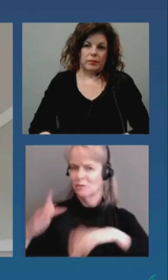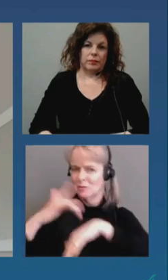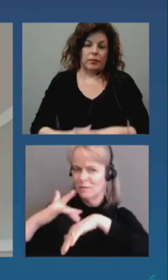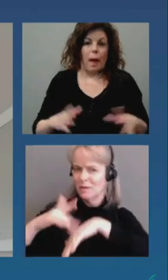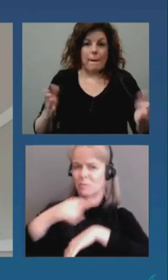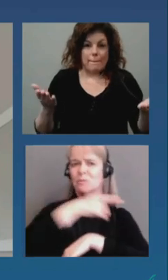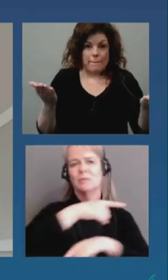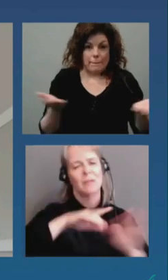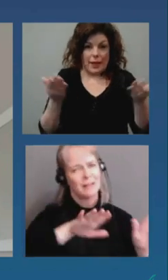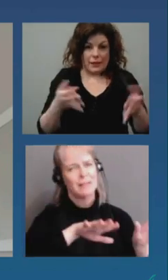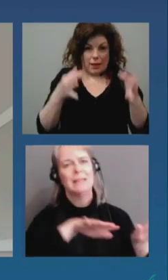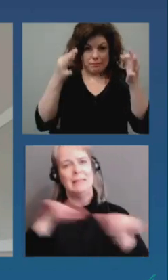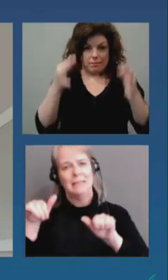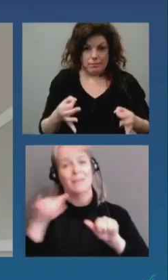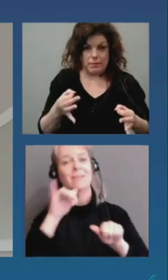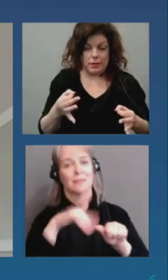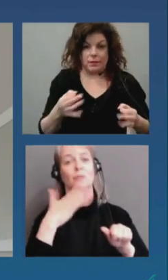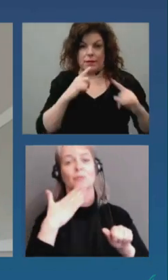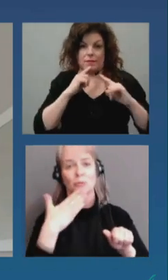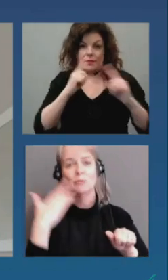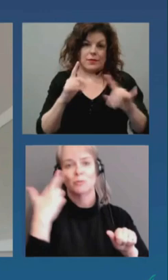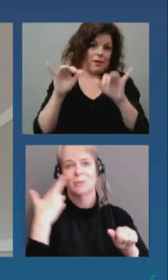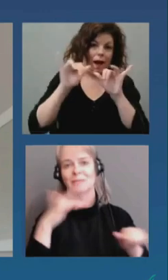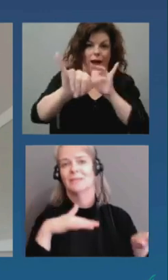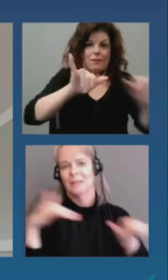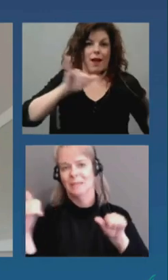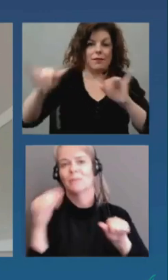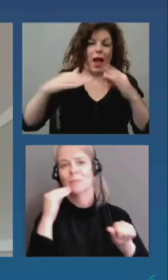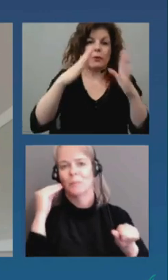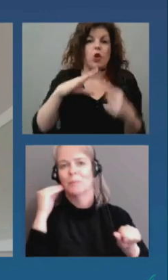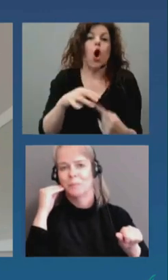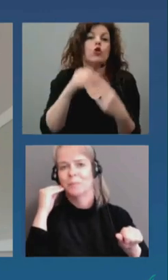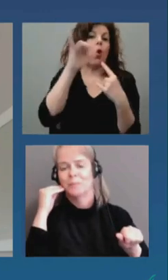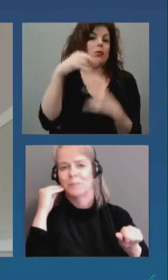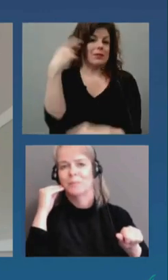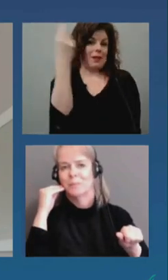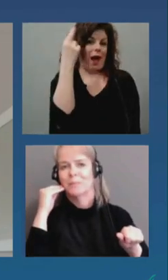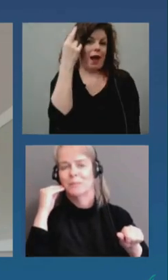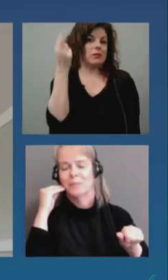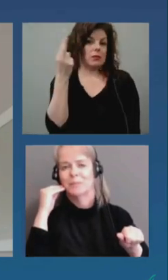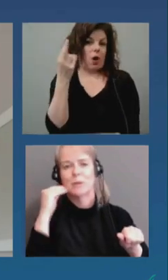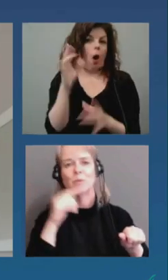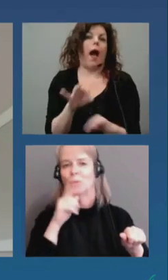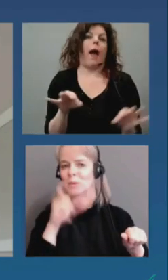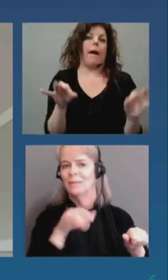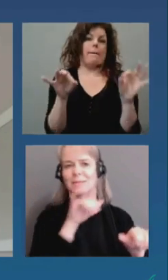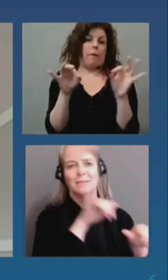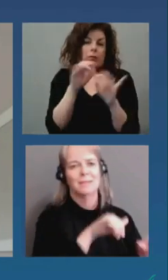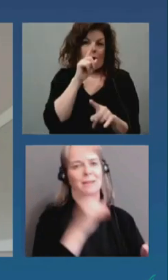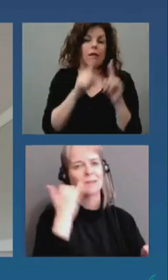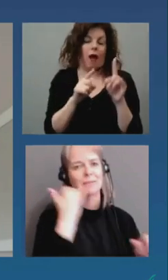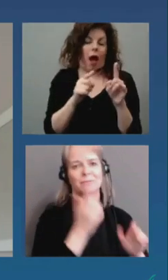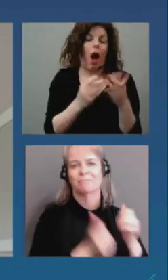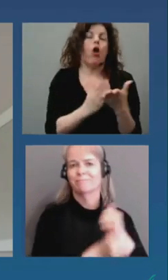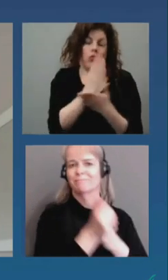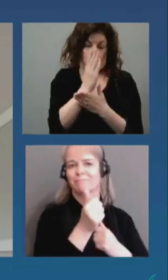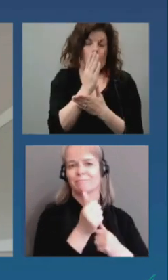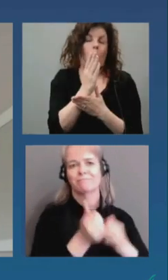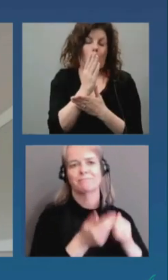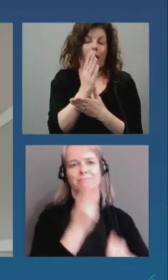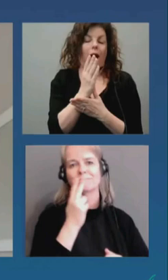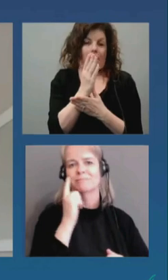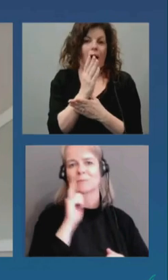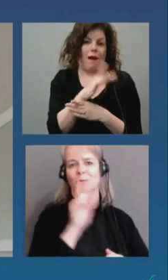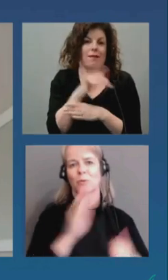to leave home, except for essential But everyone is not in security